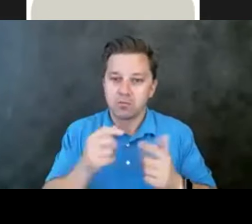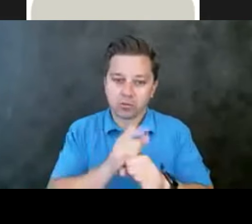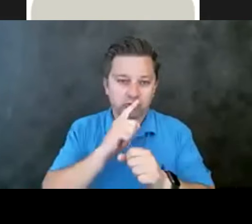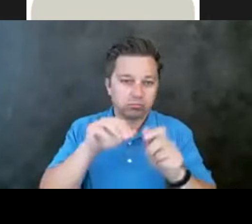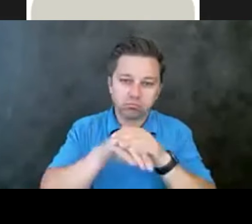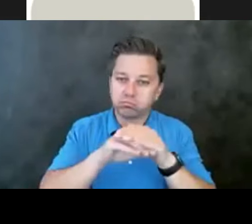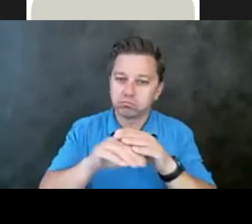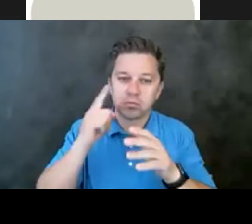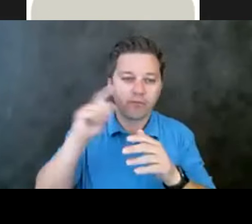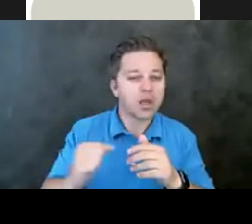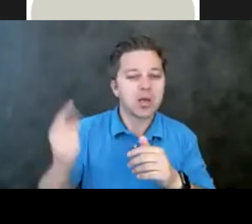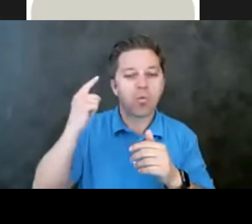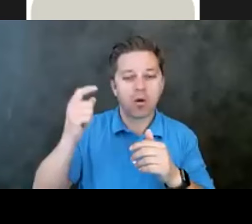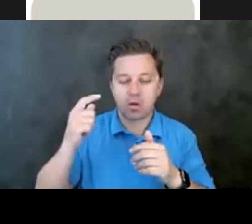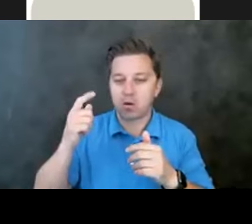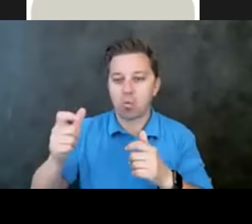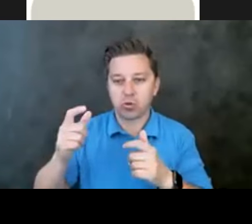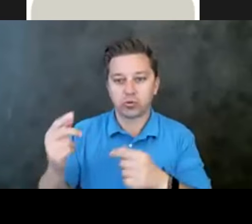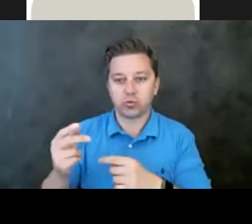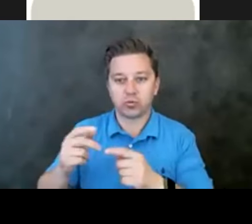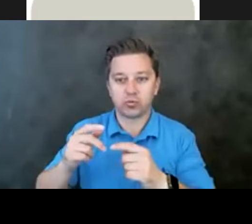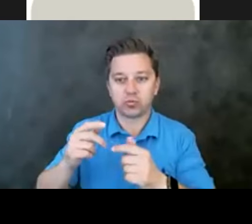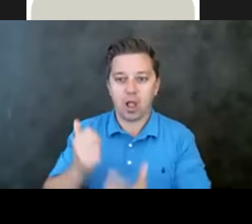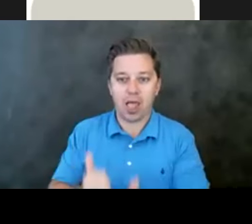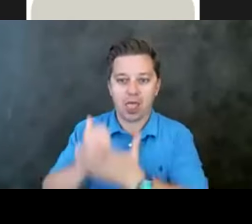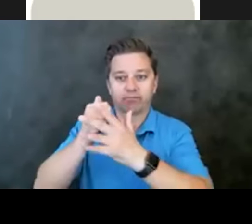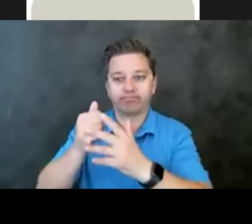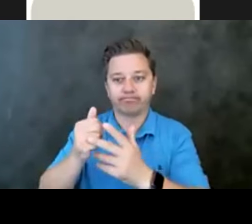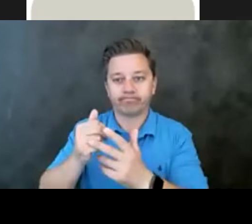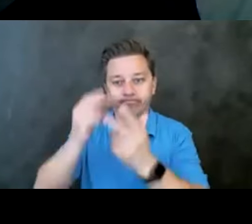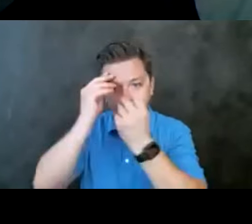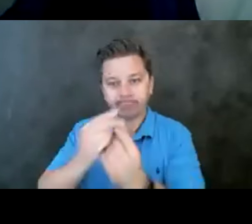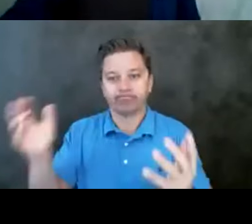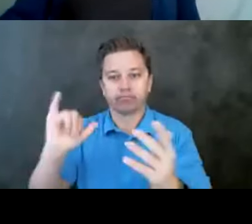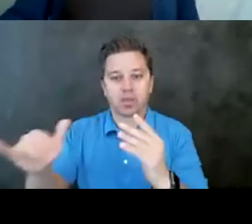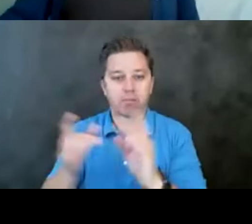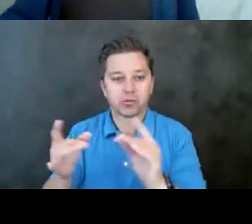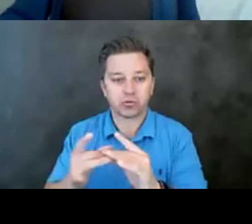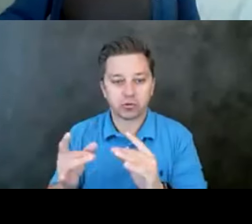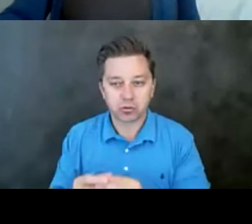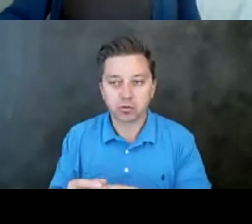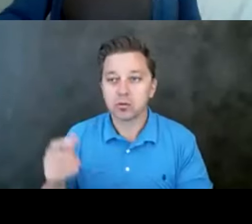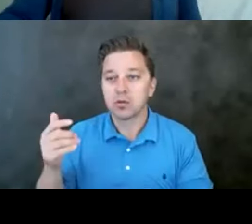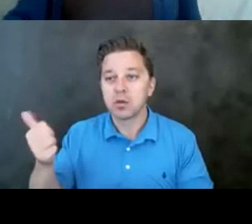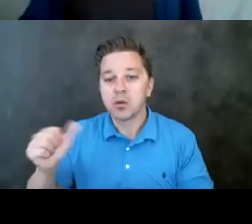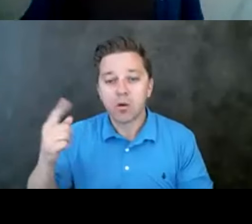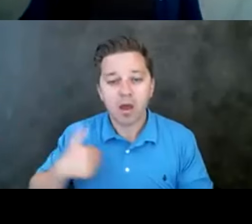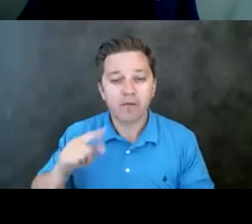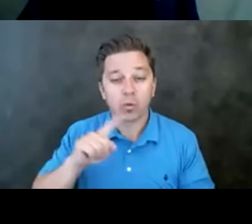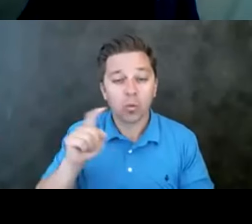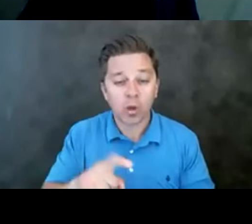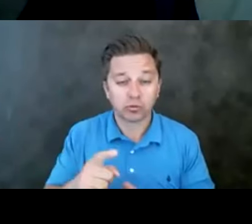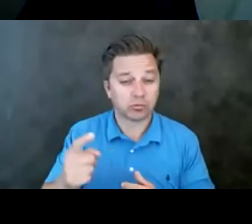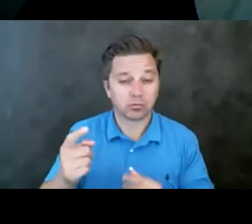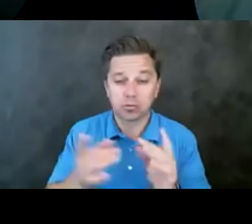kind of anyone who wants to put this messaging out. Um, does anyone have any questions or comments about, um, I